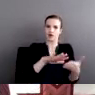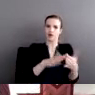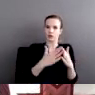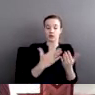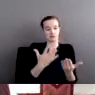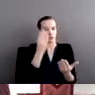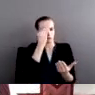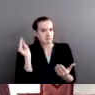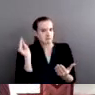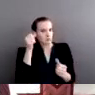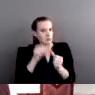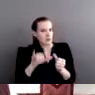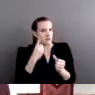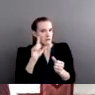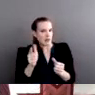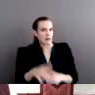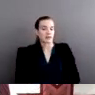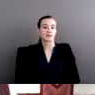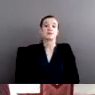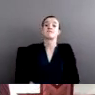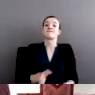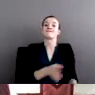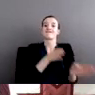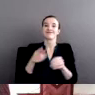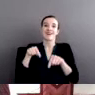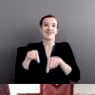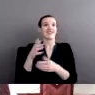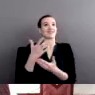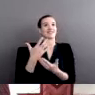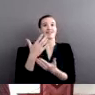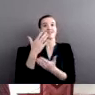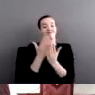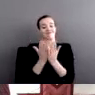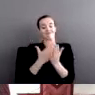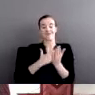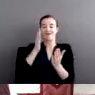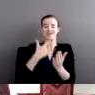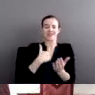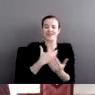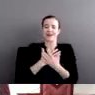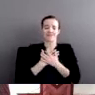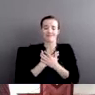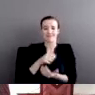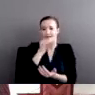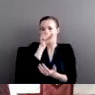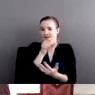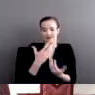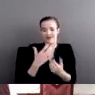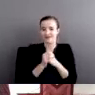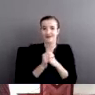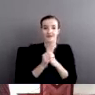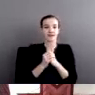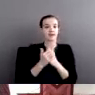Now, I'm getting to the part of the presentation that I love the best because I want to share with you what Native women